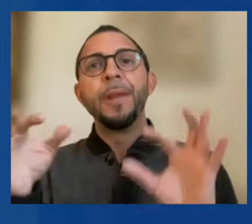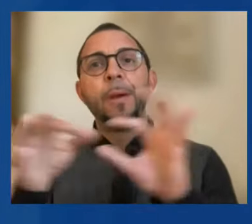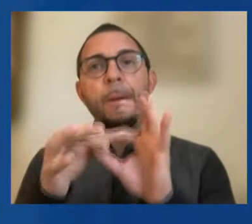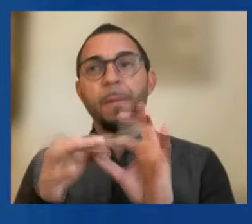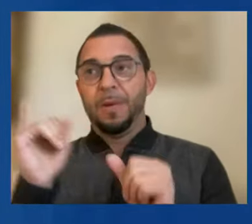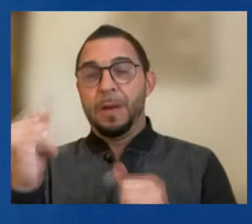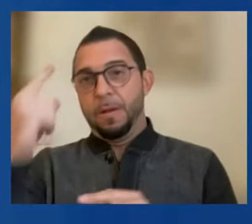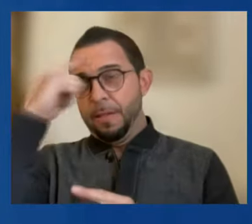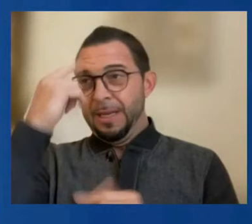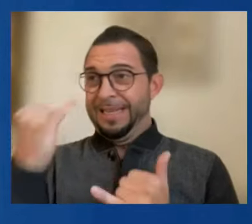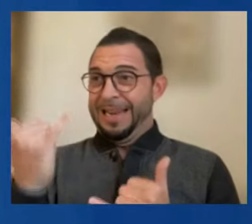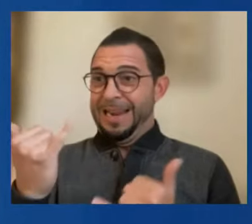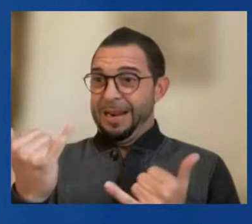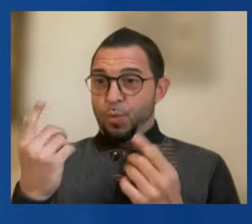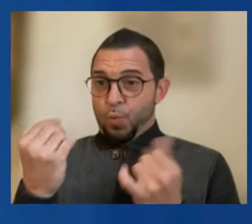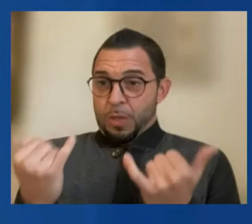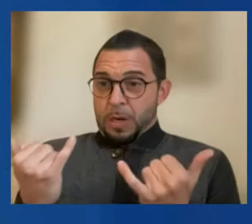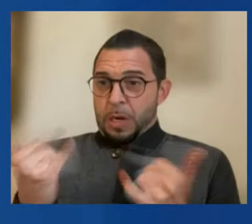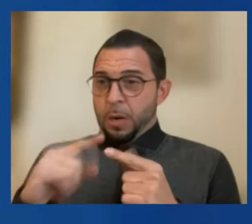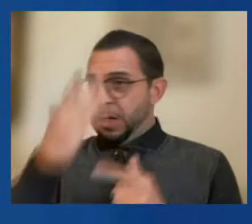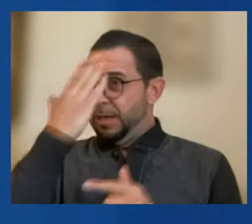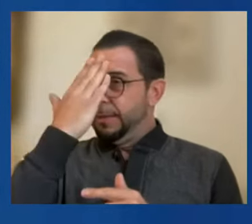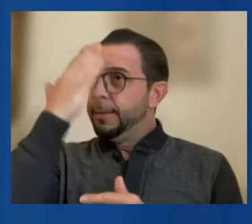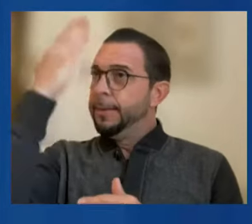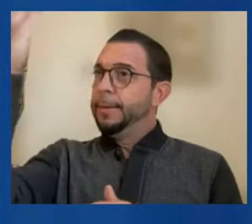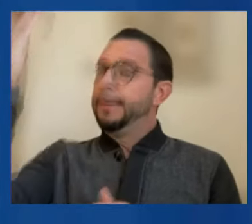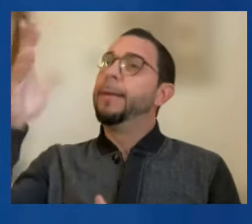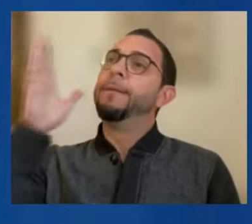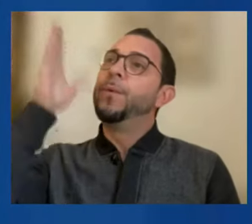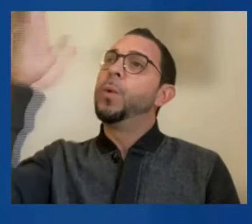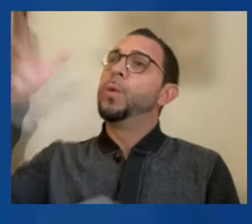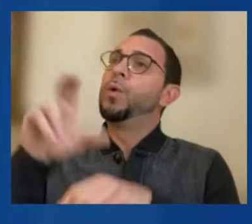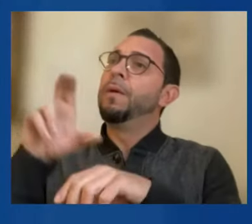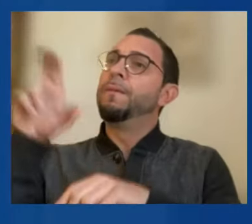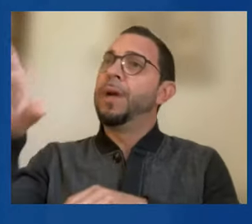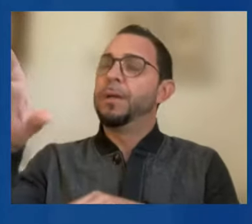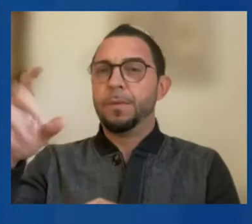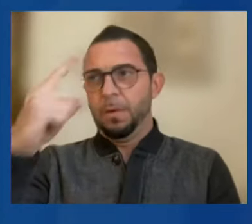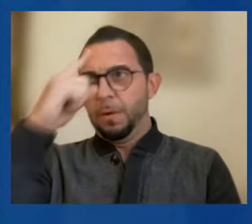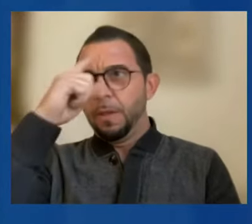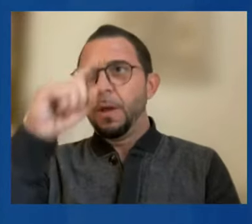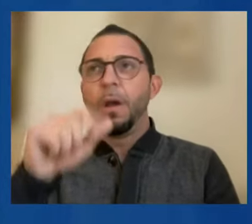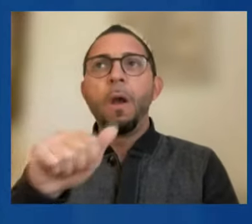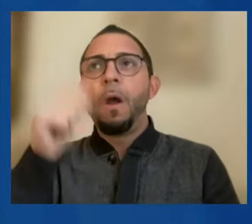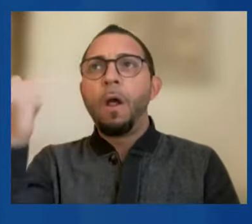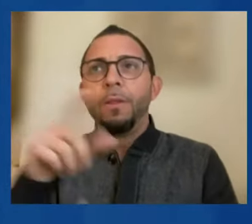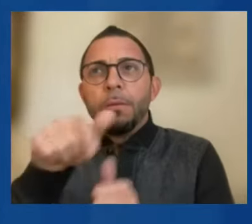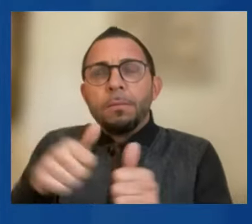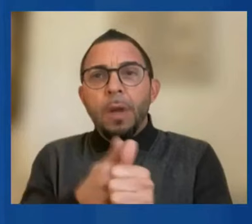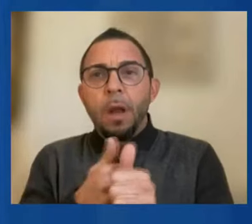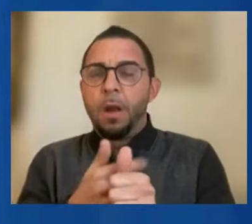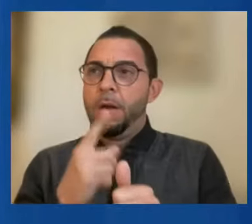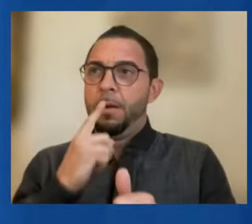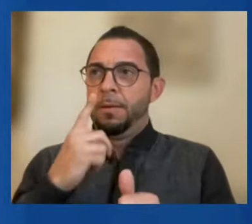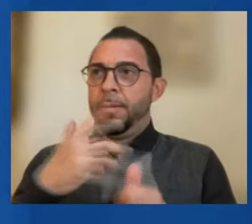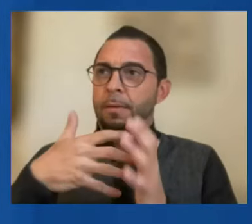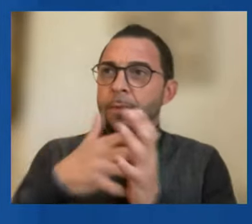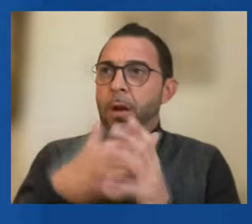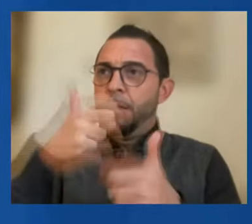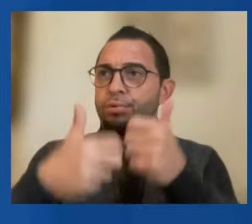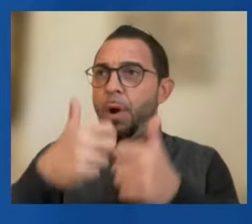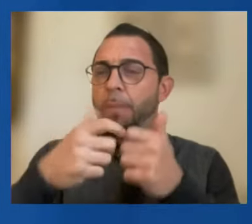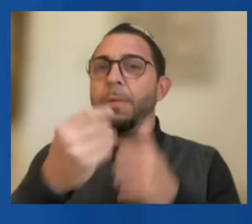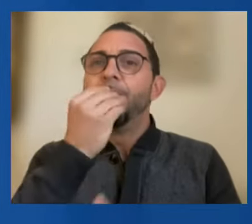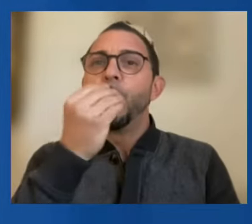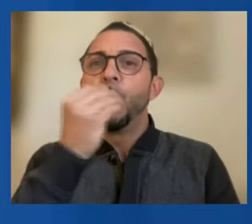with longer-term investments to address the underlying vulnerabilities in food systems. I will